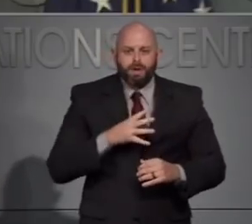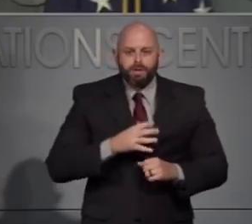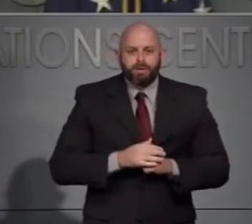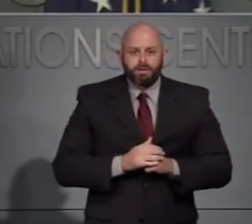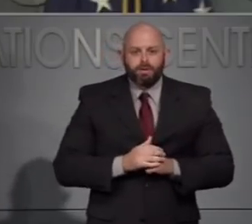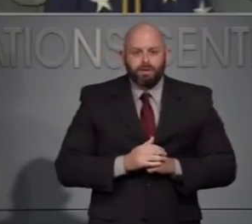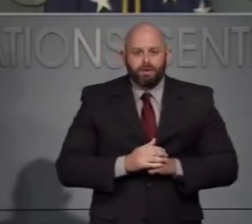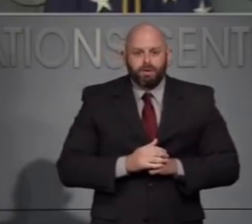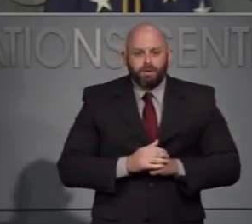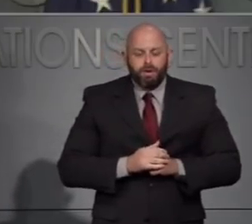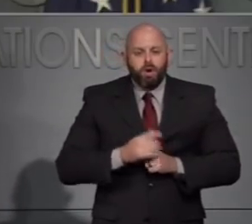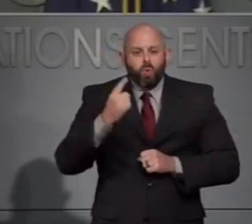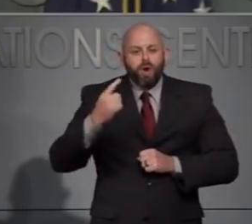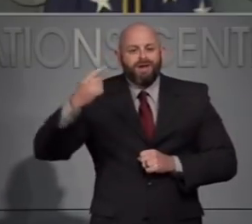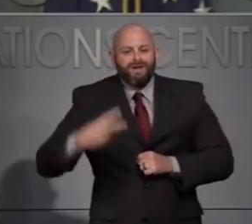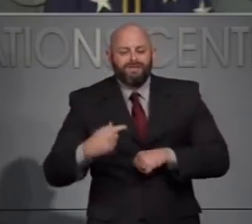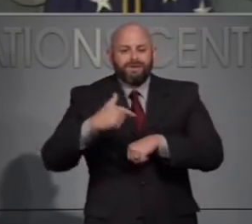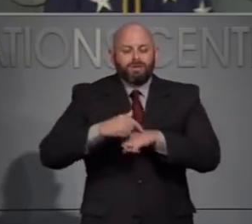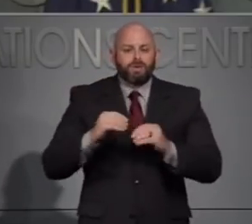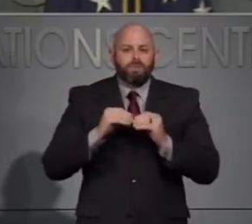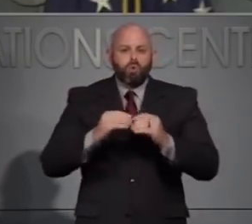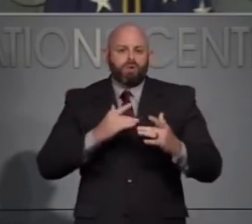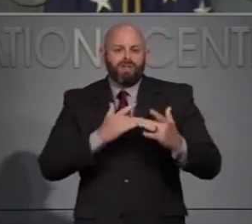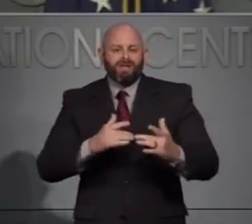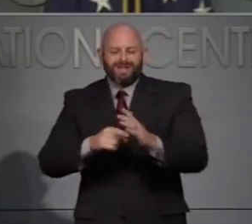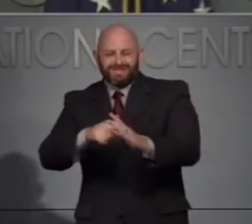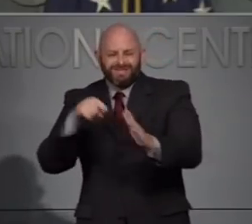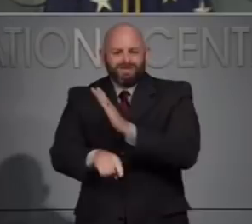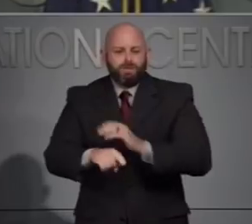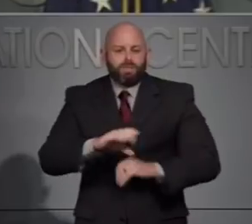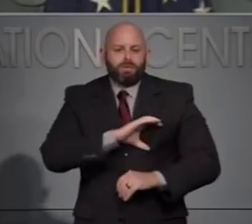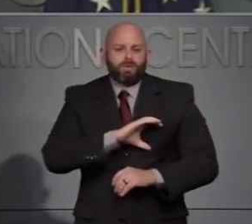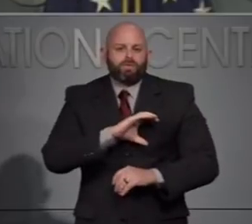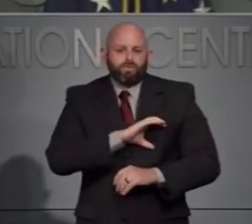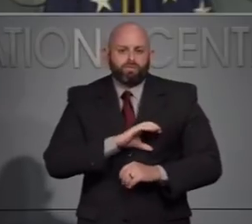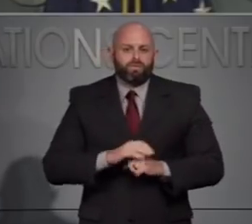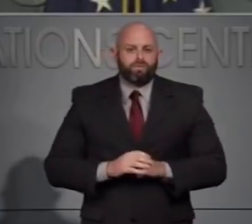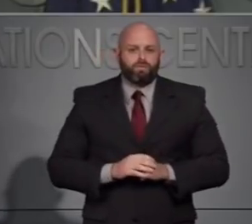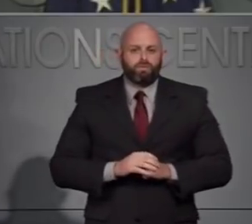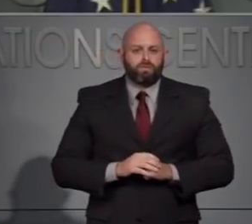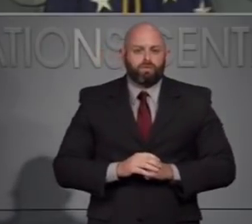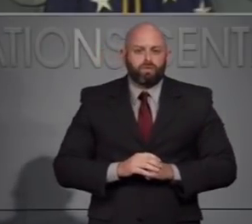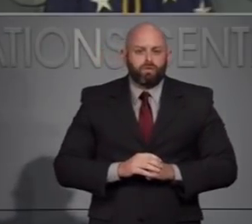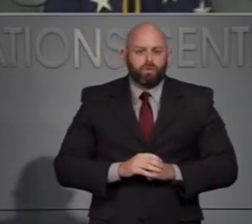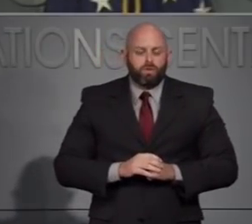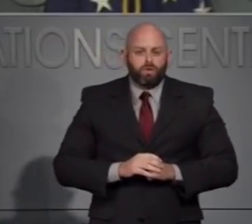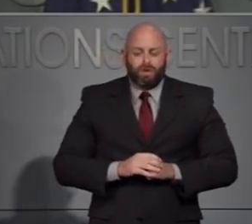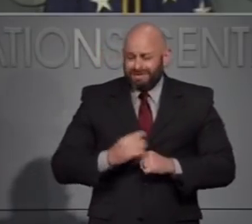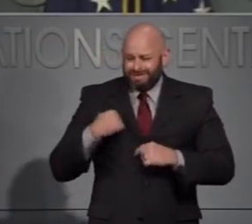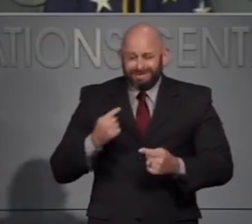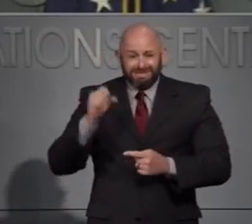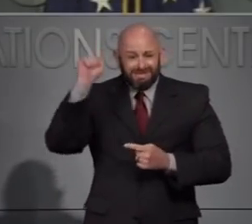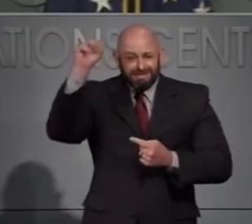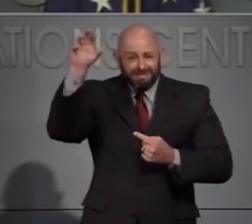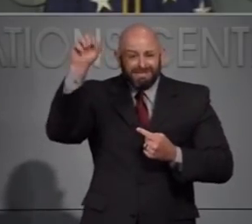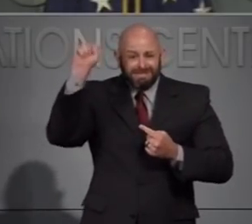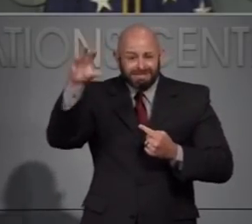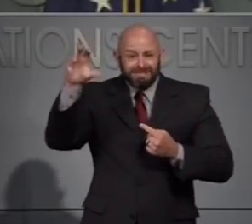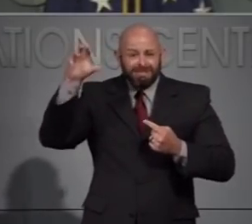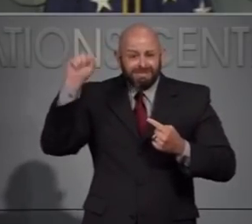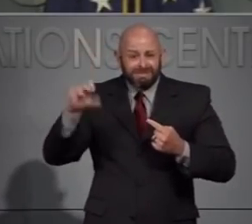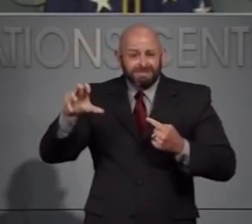one and a half times more likely to be killed by law enforcement. Black These numbers are stark.